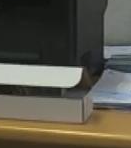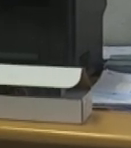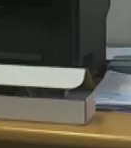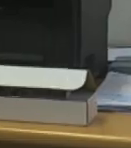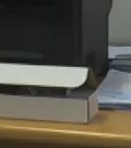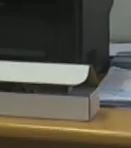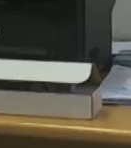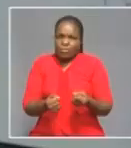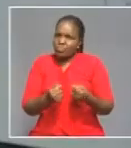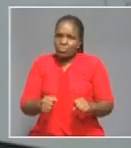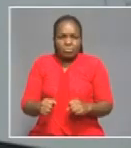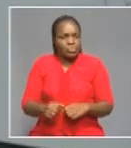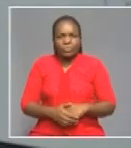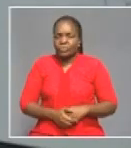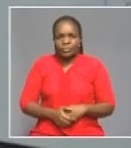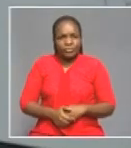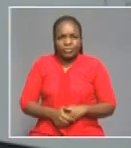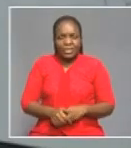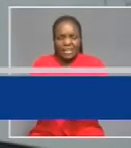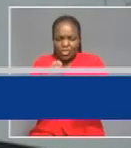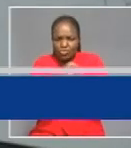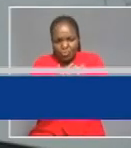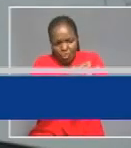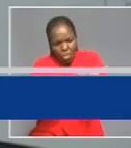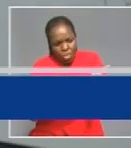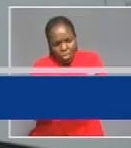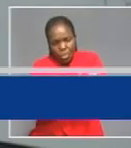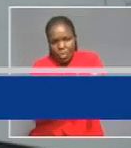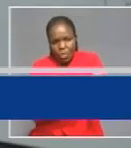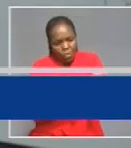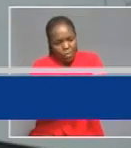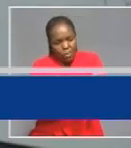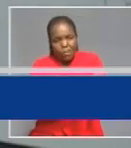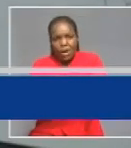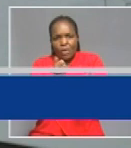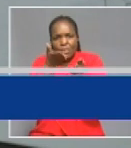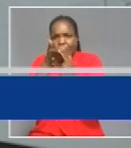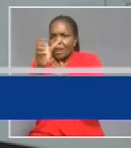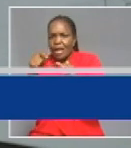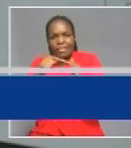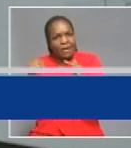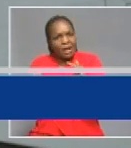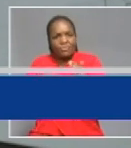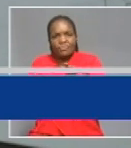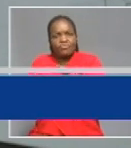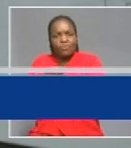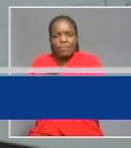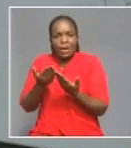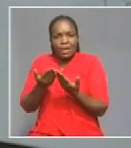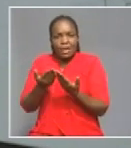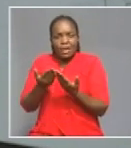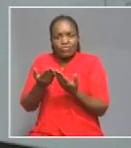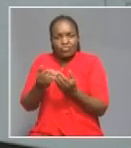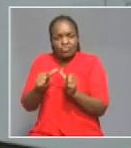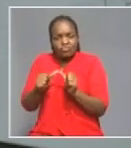for e-passports. With these new features, we can engage neighboring countries to consider using the